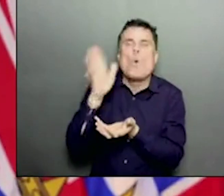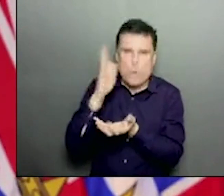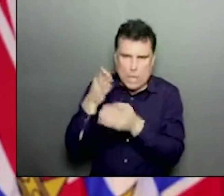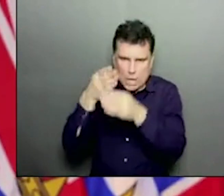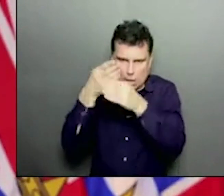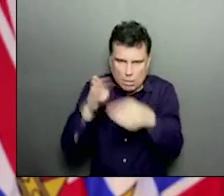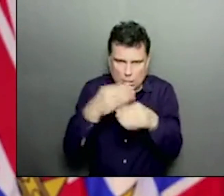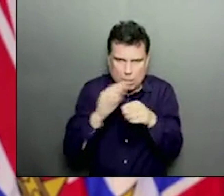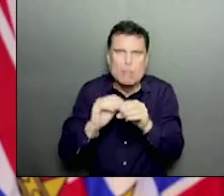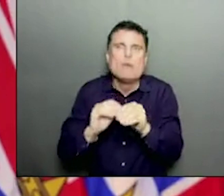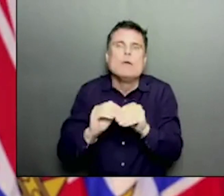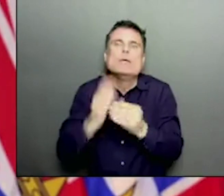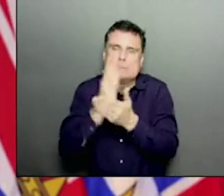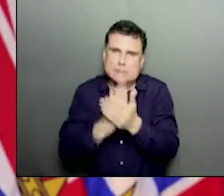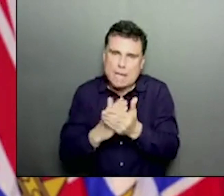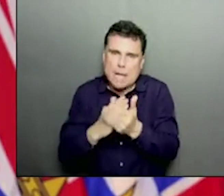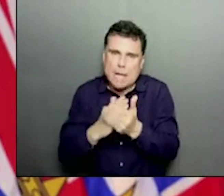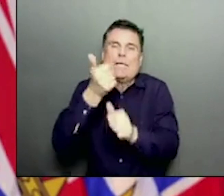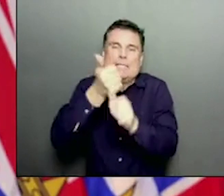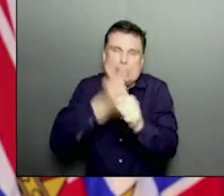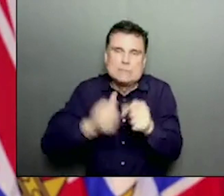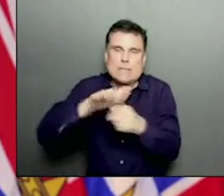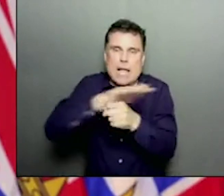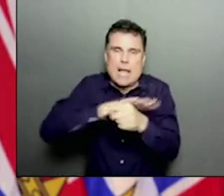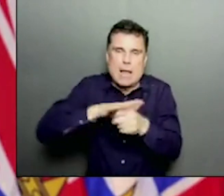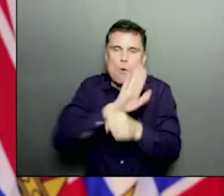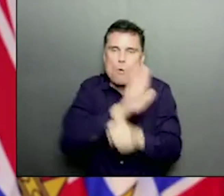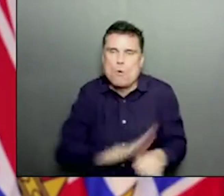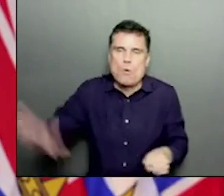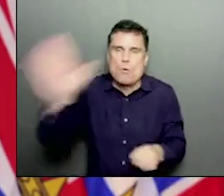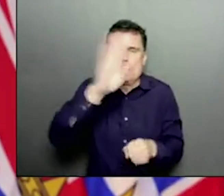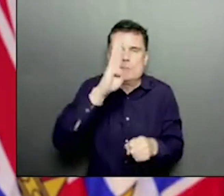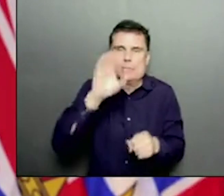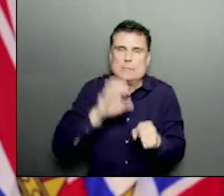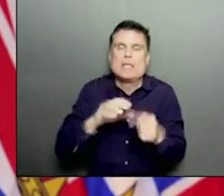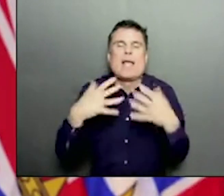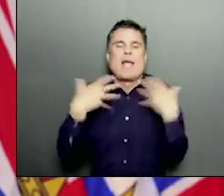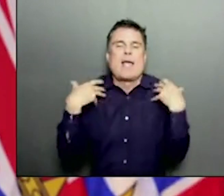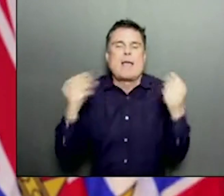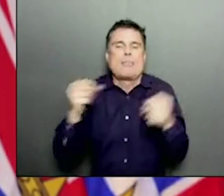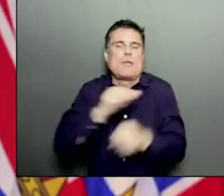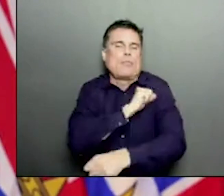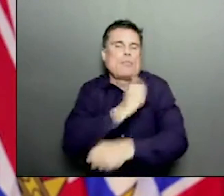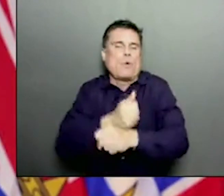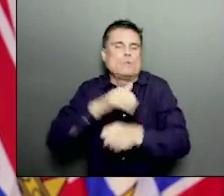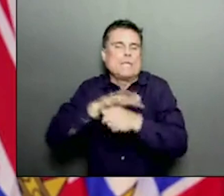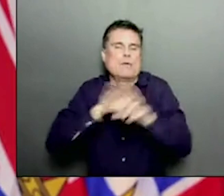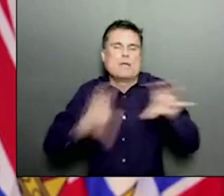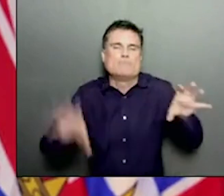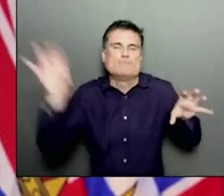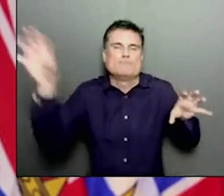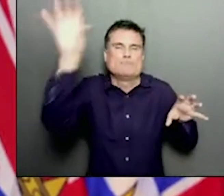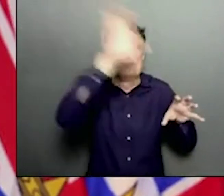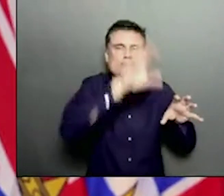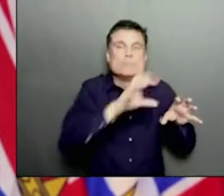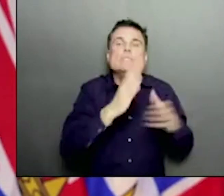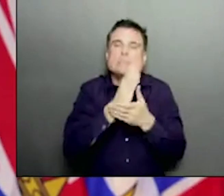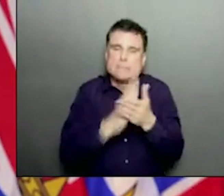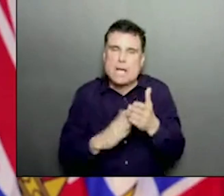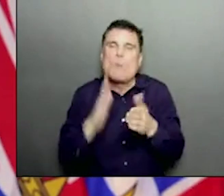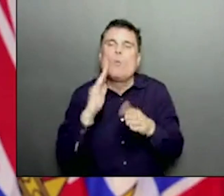Vancouver Island Health Authority is working on identifying exactly which care homes will be targeted first.